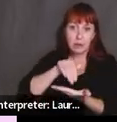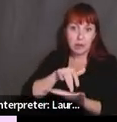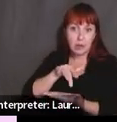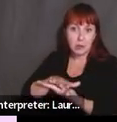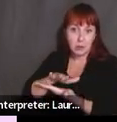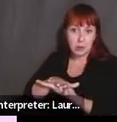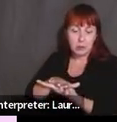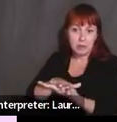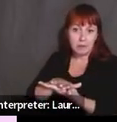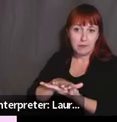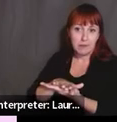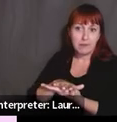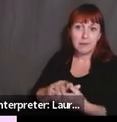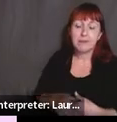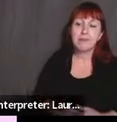uh,